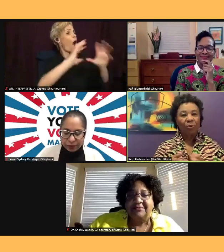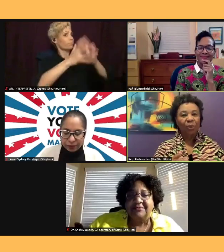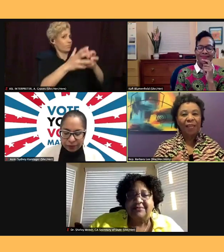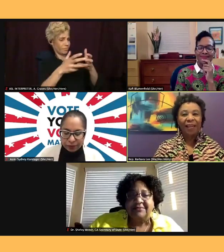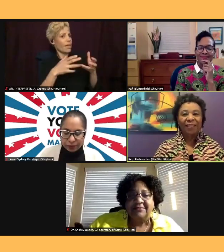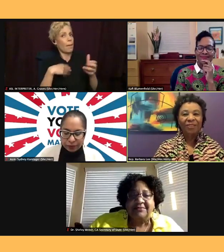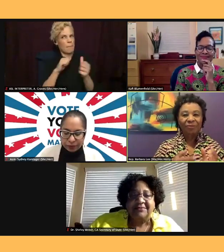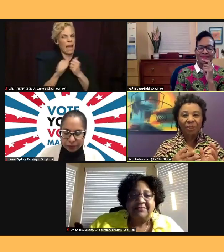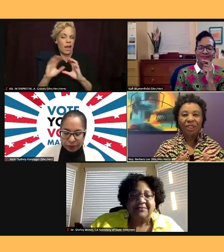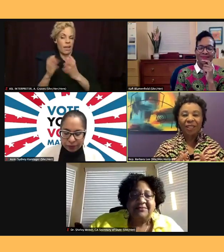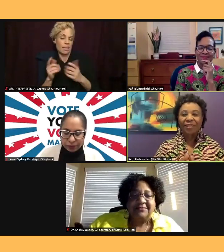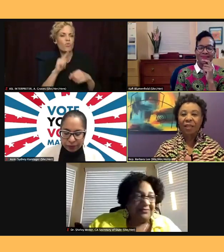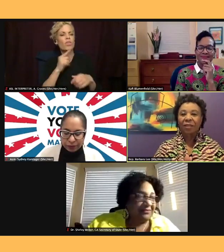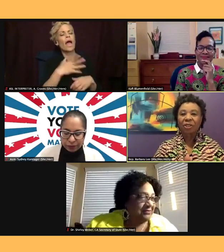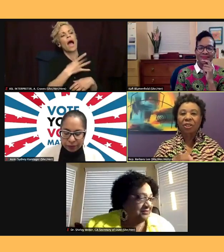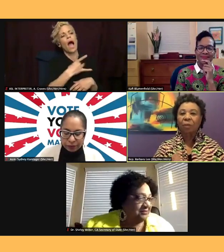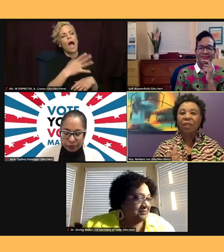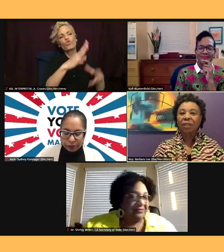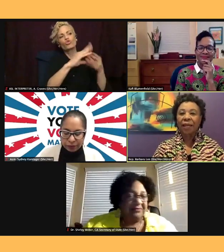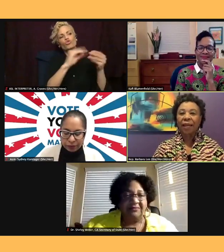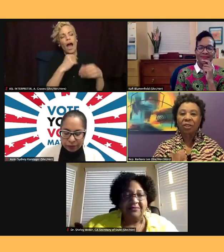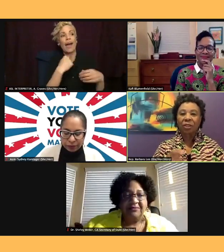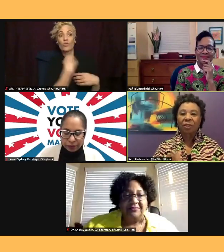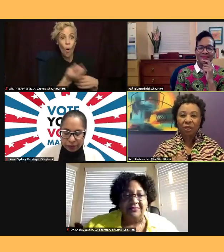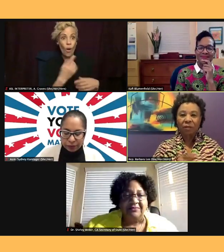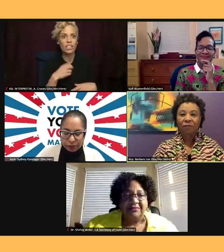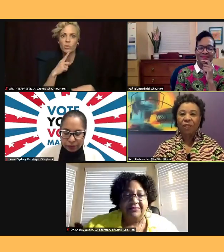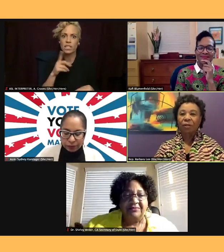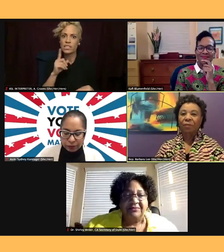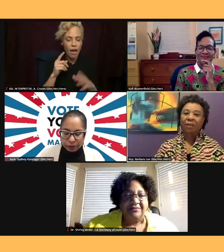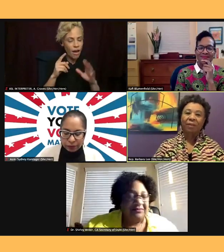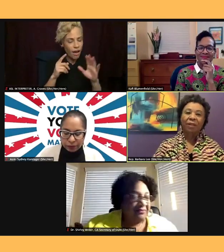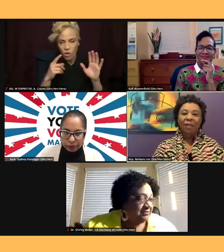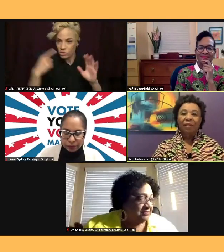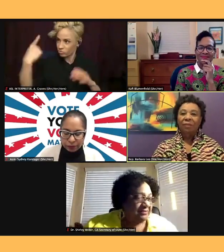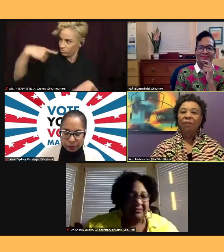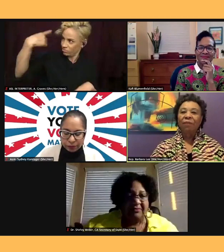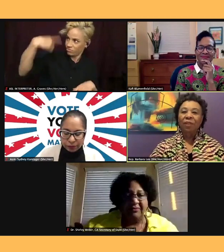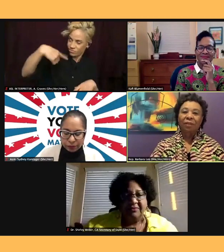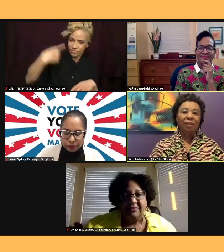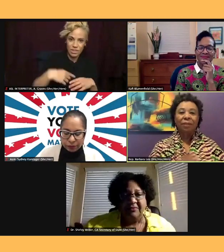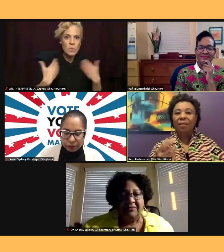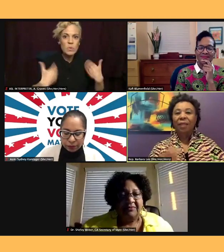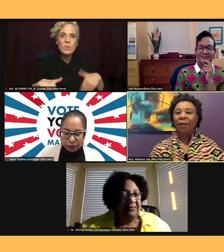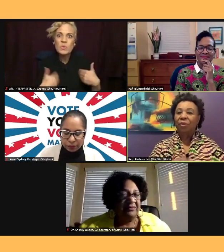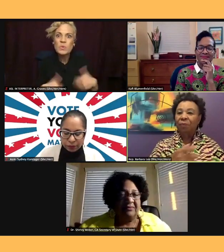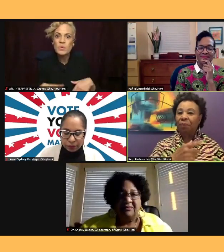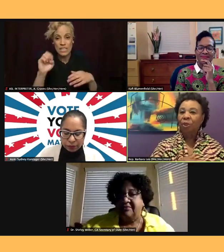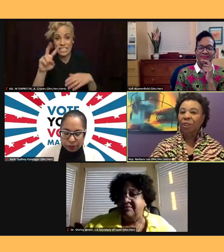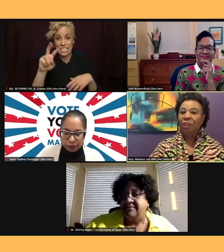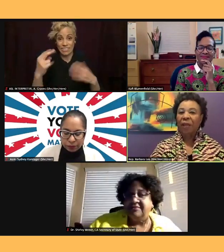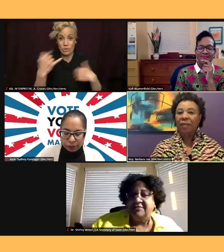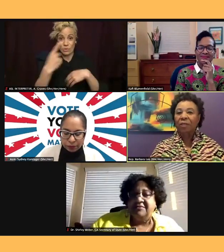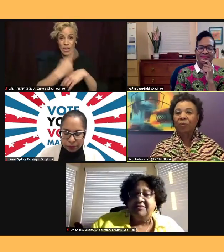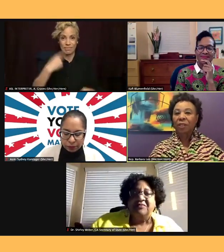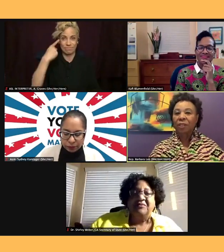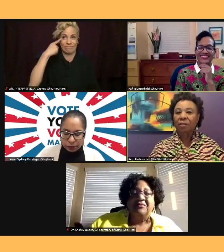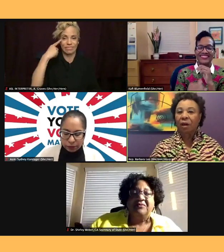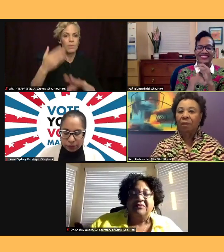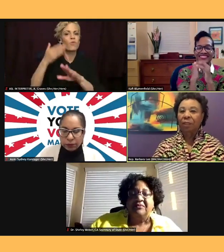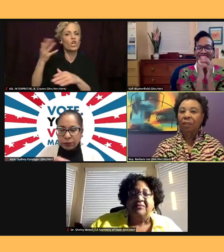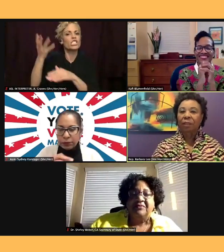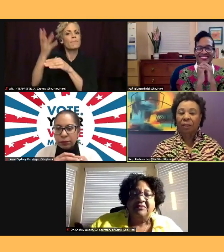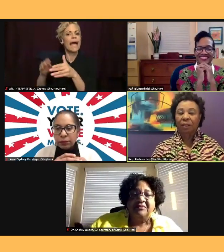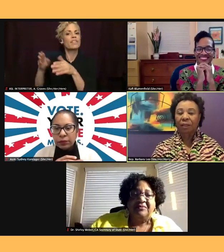and what she had to say. And she took me to task. She took her finger at me. And even to this day, when before she passed away, she still called me little girl.